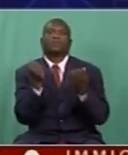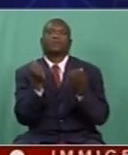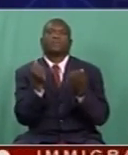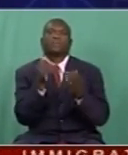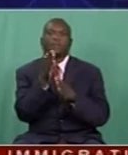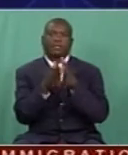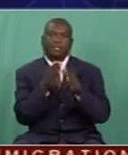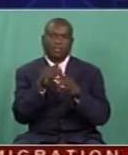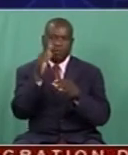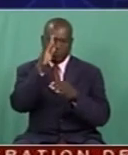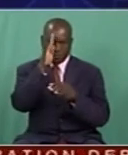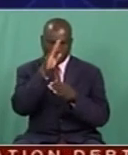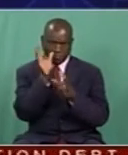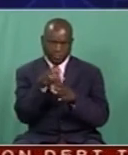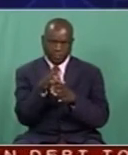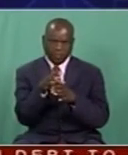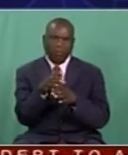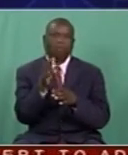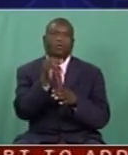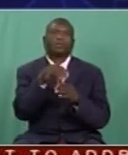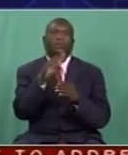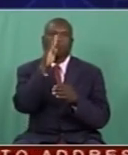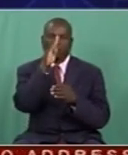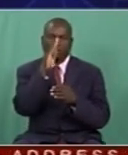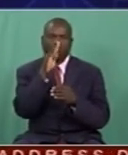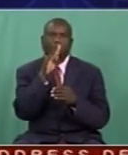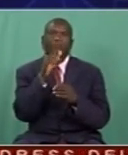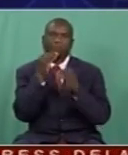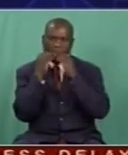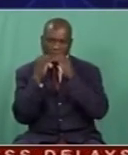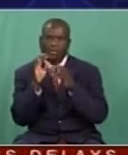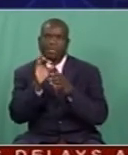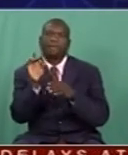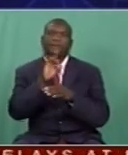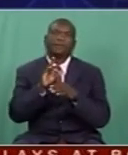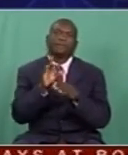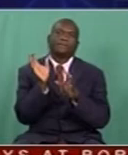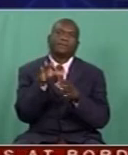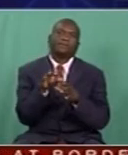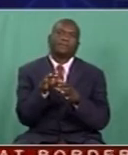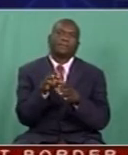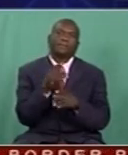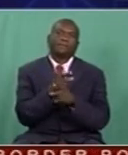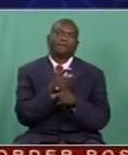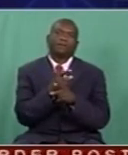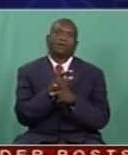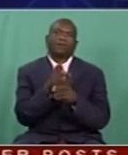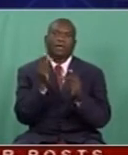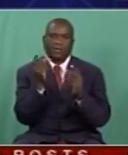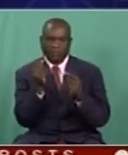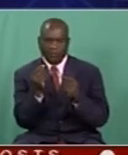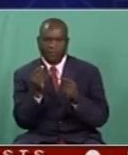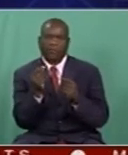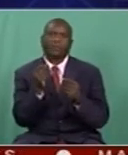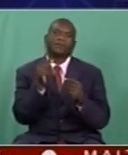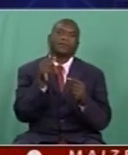Bulawayo. Like we actually have Montrose in Bulawayo. We actually broadcast from on a daily basis across all our five platforms. And I think that's critical